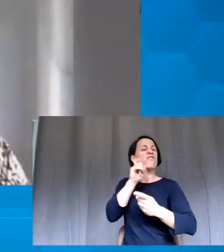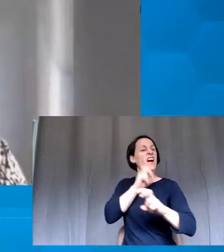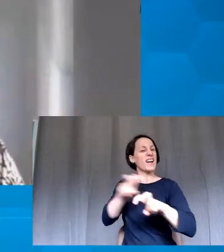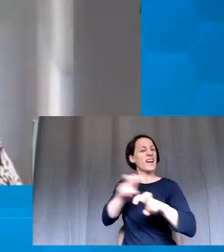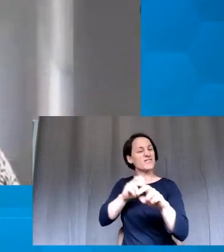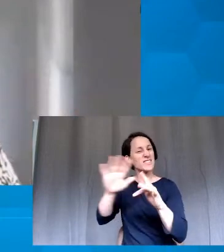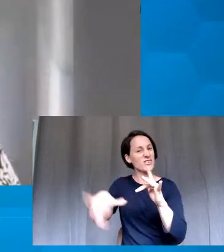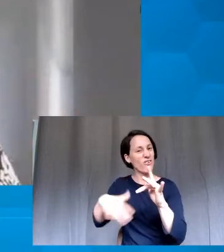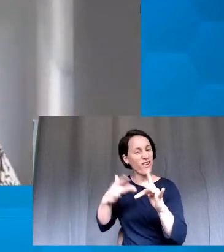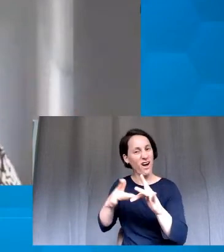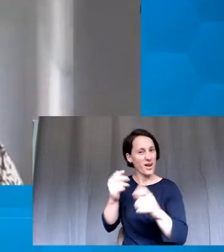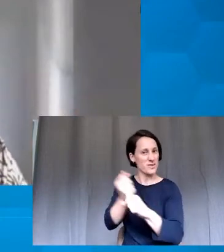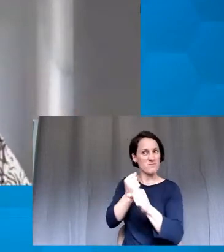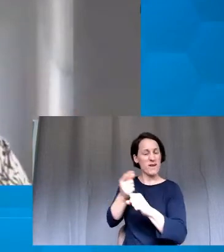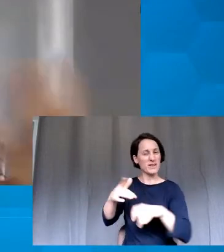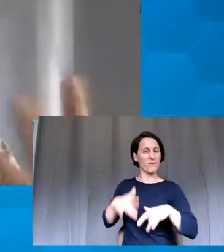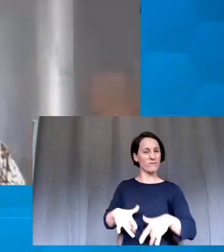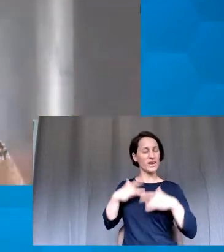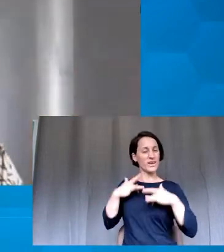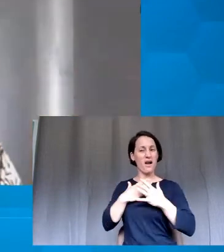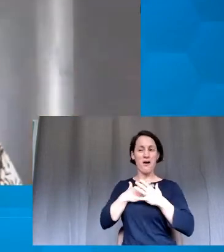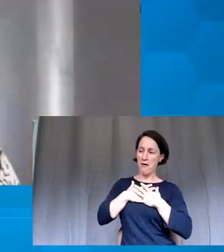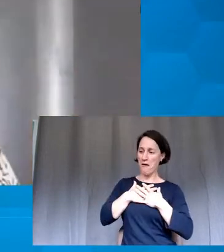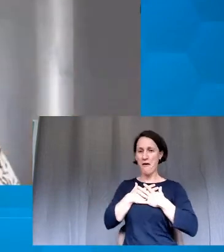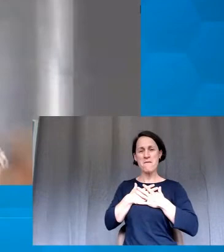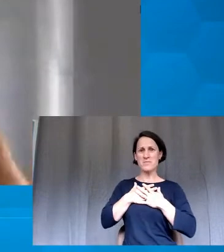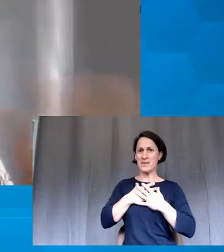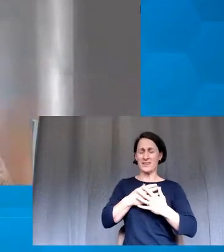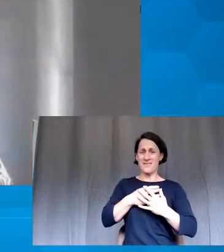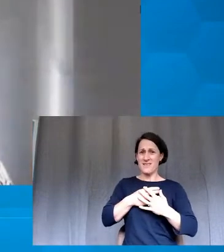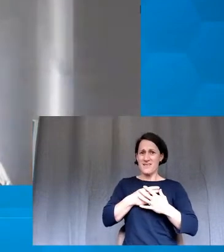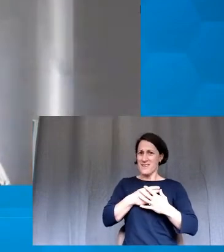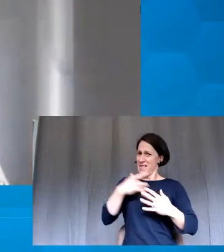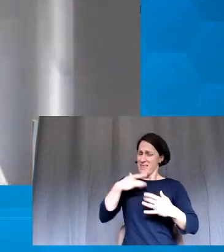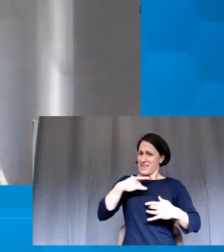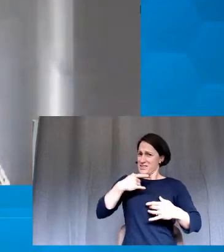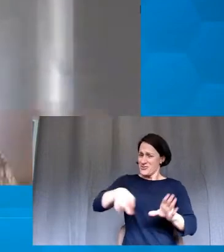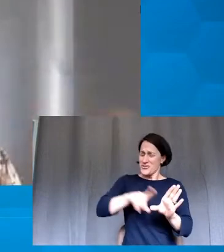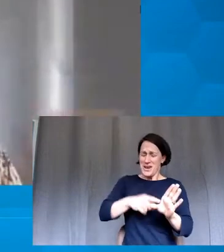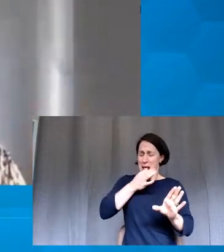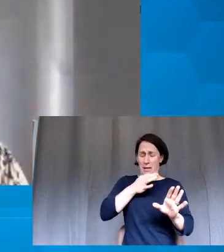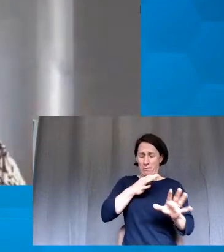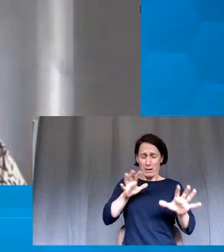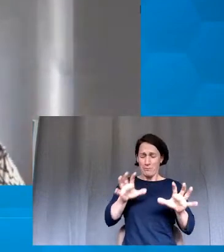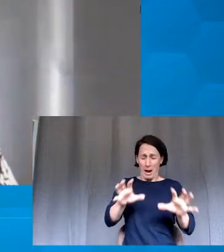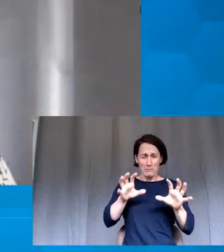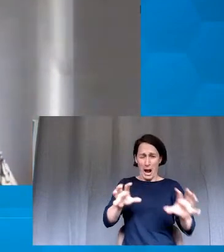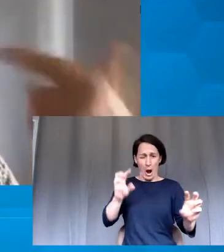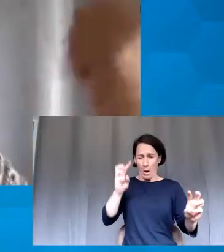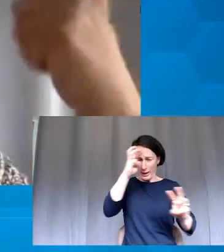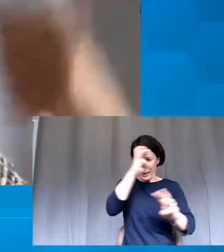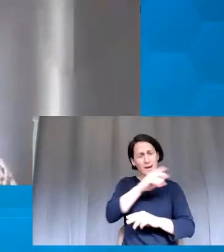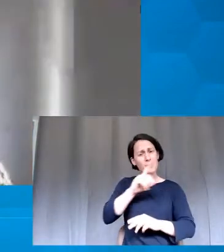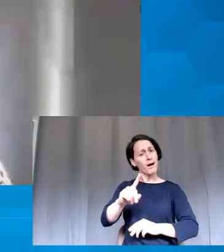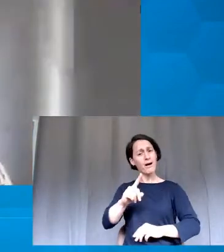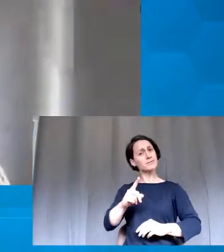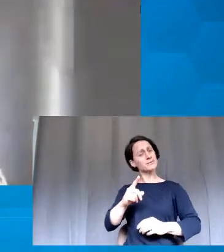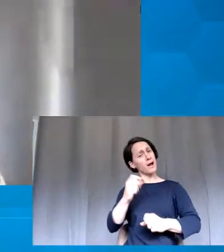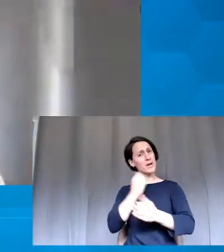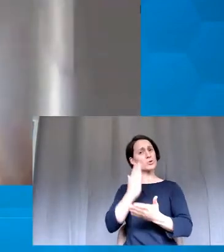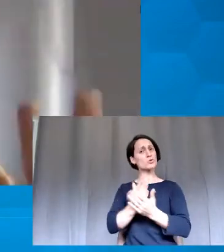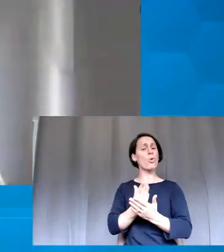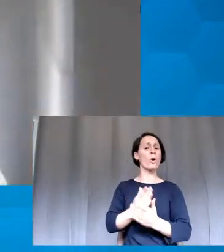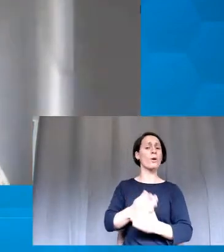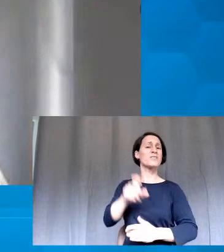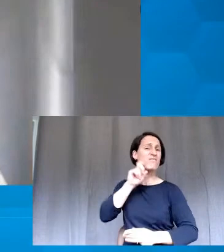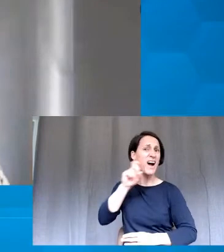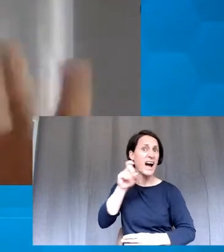I think that made them feel like, although it was all a bit weird, we were kind of having fun and we were being goofy in a way. When the lecturer didn't get the tech